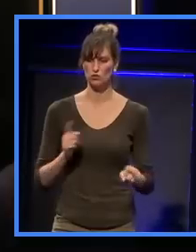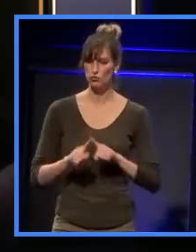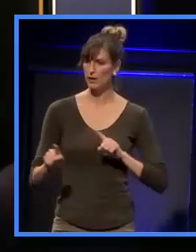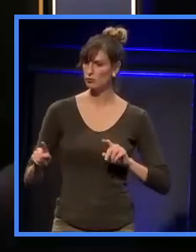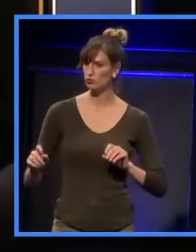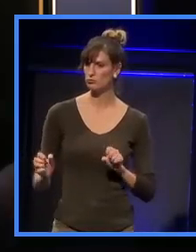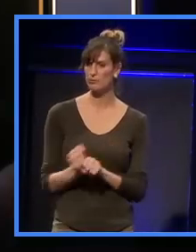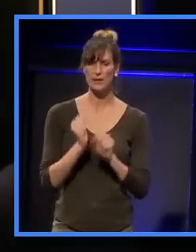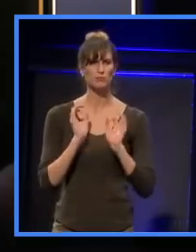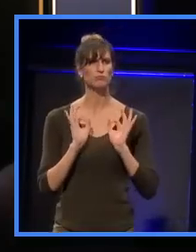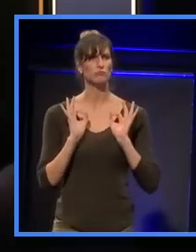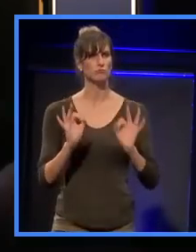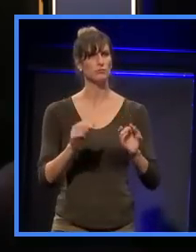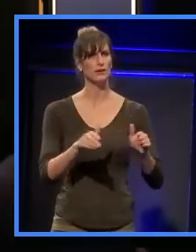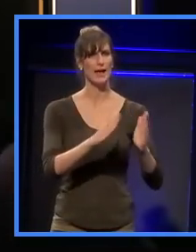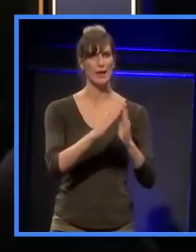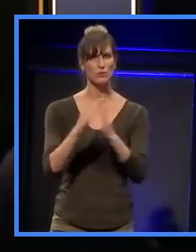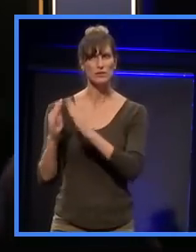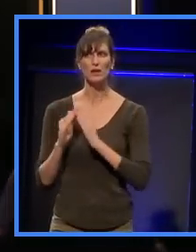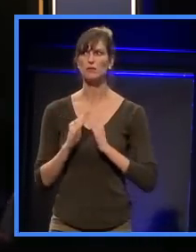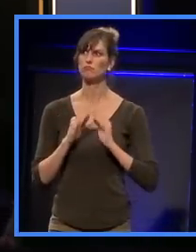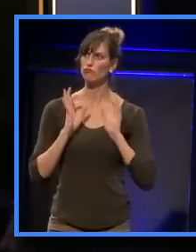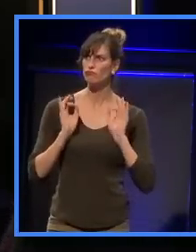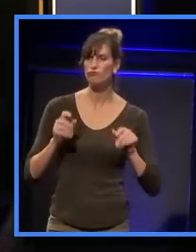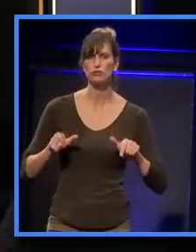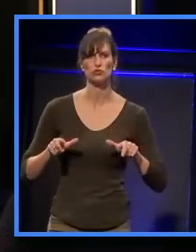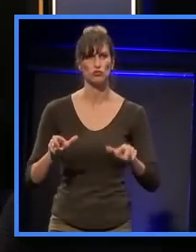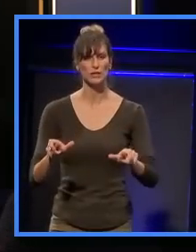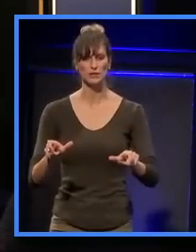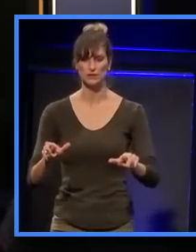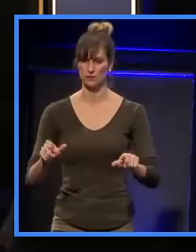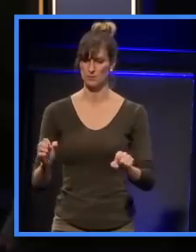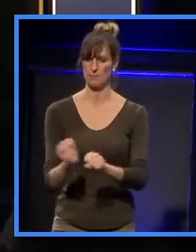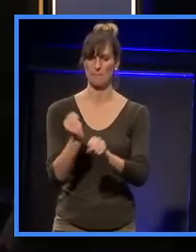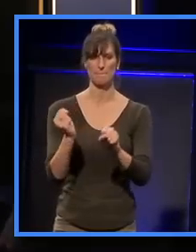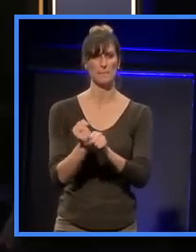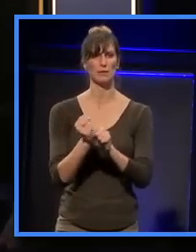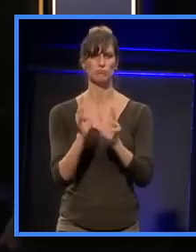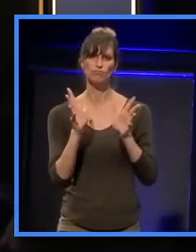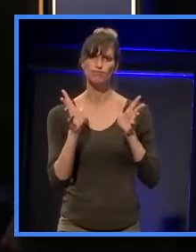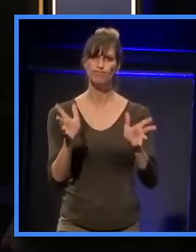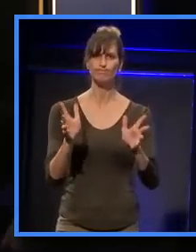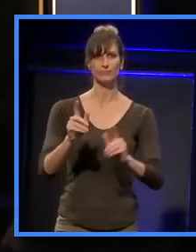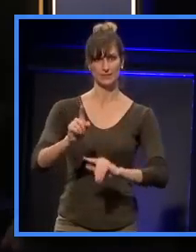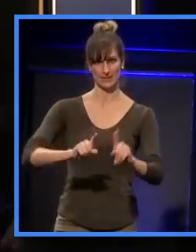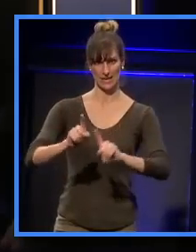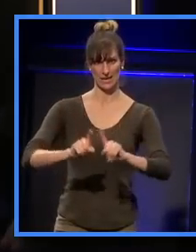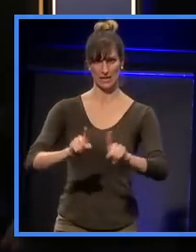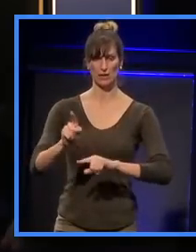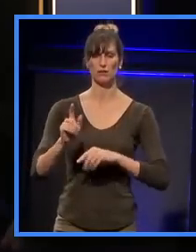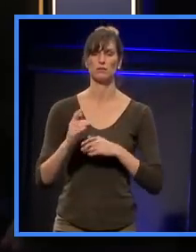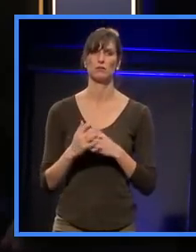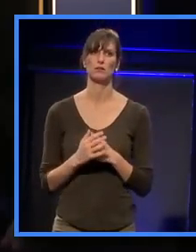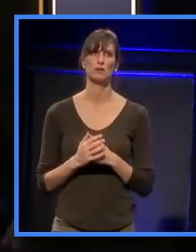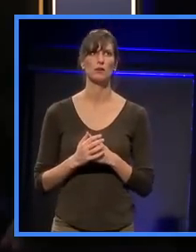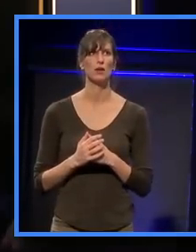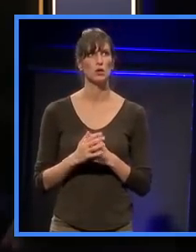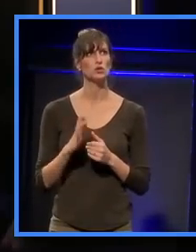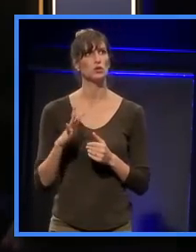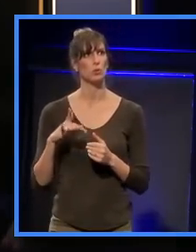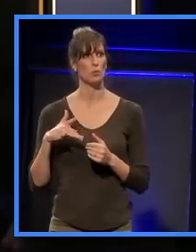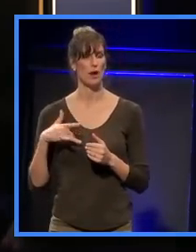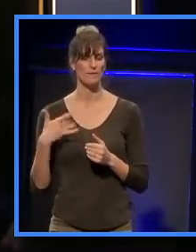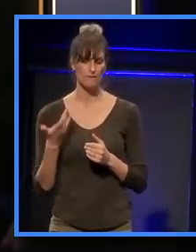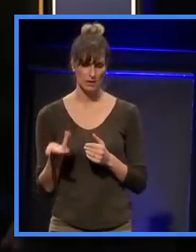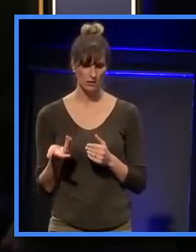housing, to make great streets, and to build a great city. And then I've got a feeling that the kind of particularities